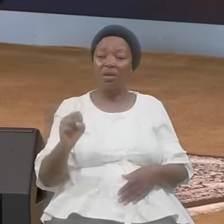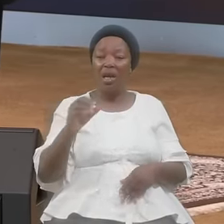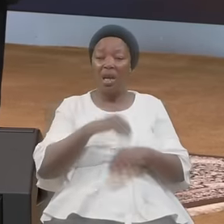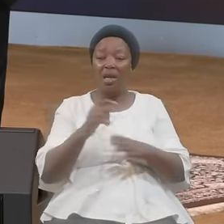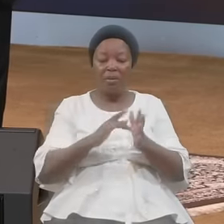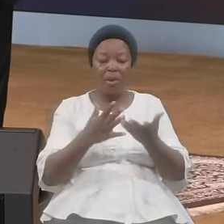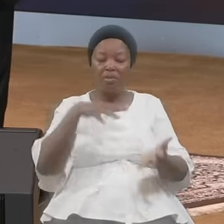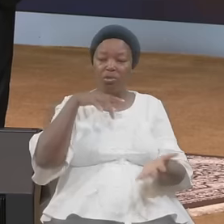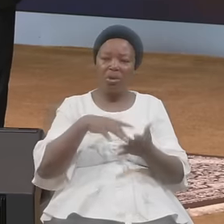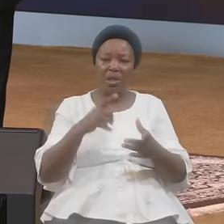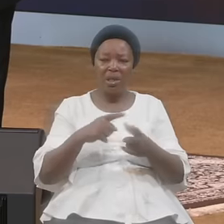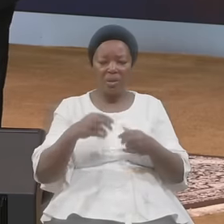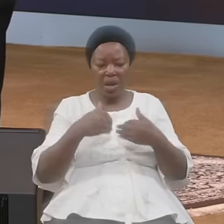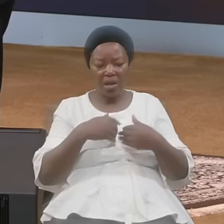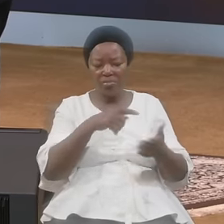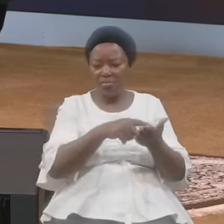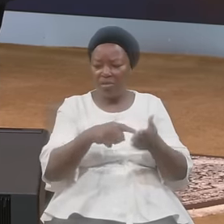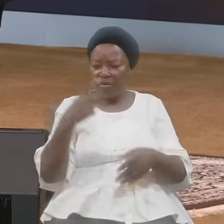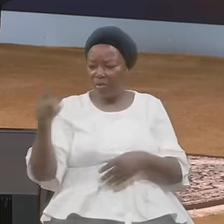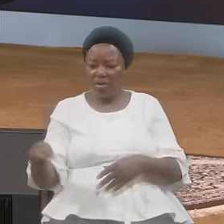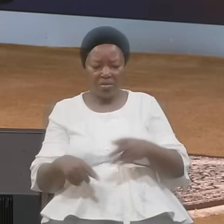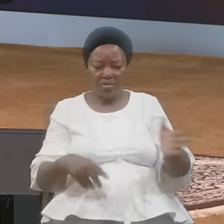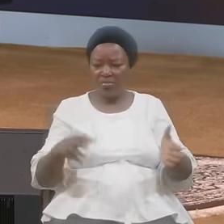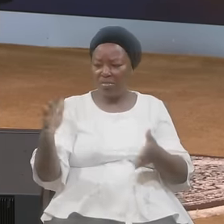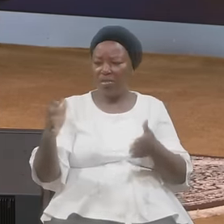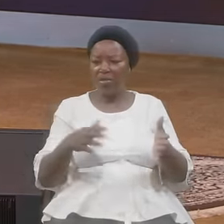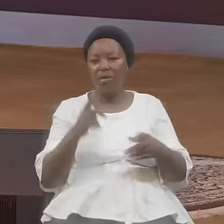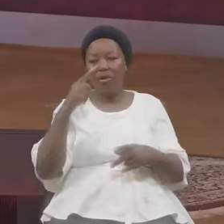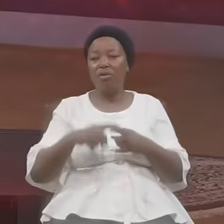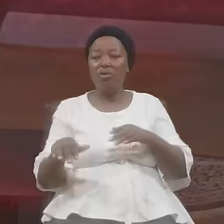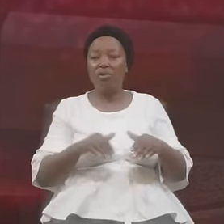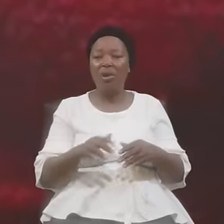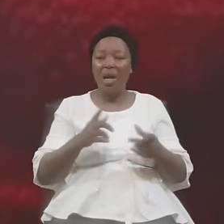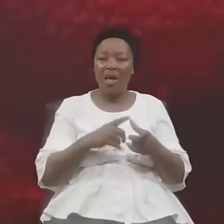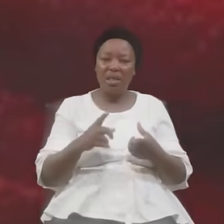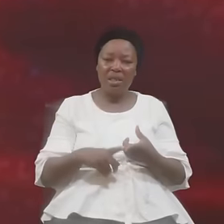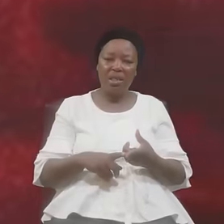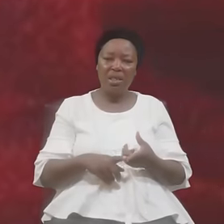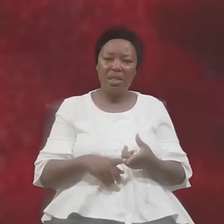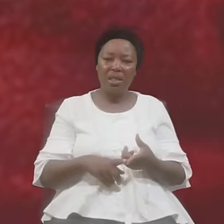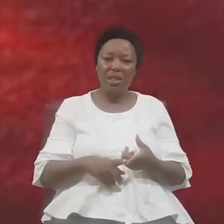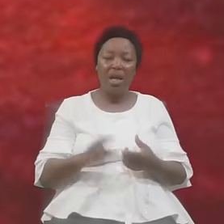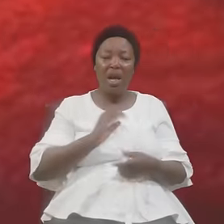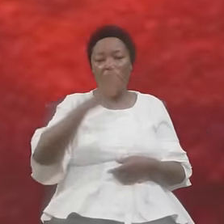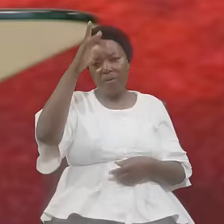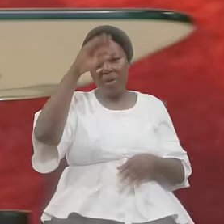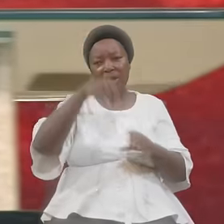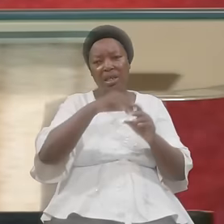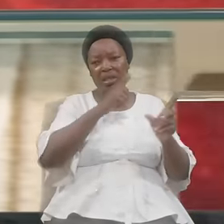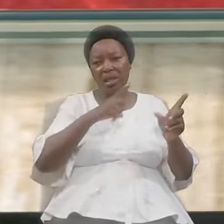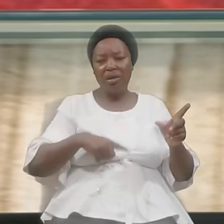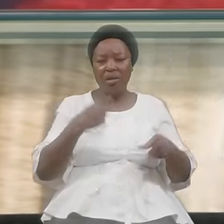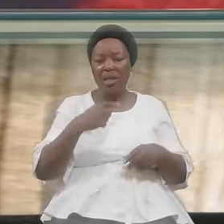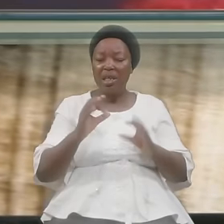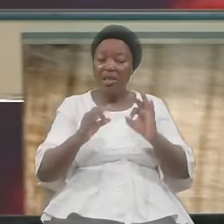We Had Something For This To Do And That To Do And That To Do And Then I Said If We All Remain